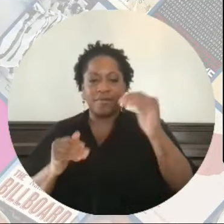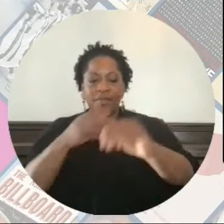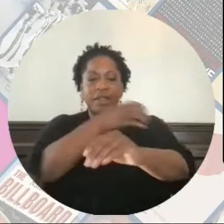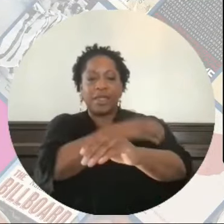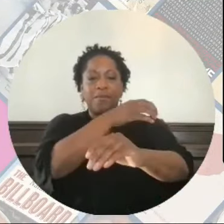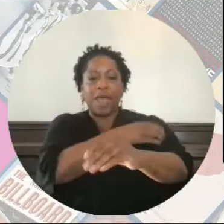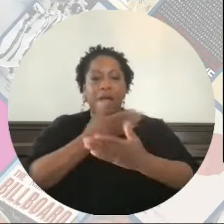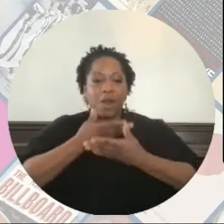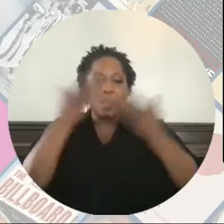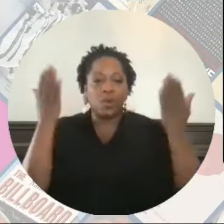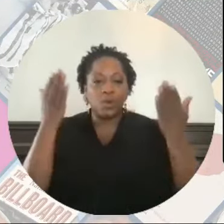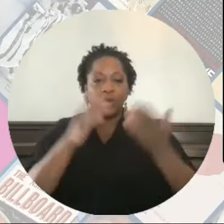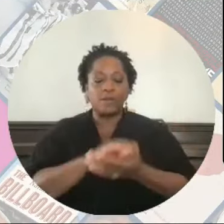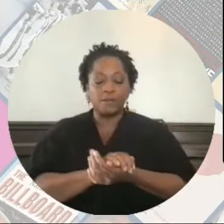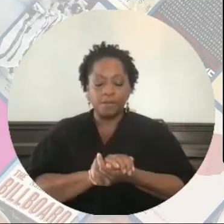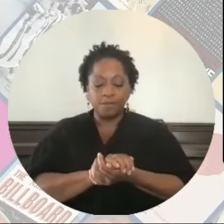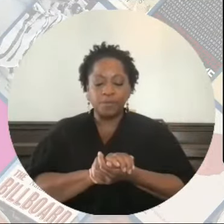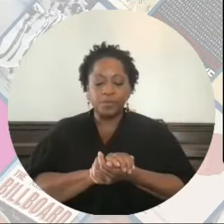powerlessness.